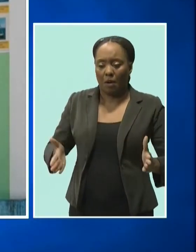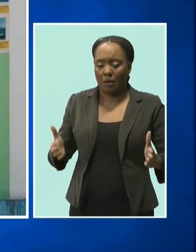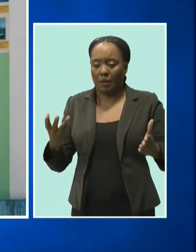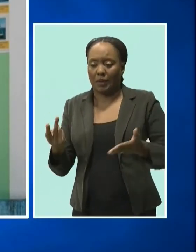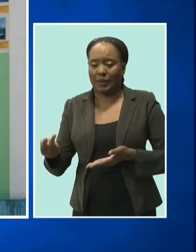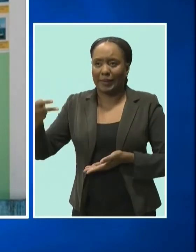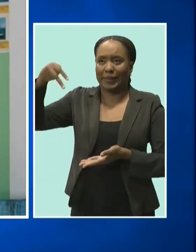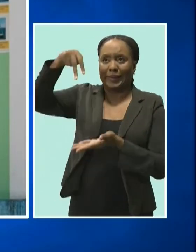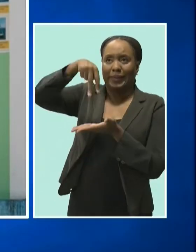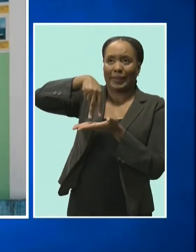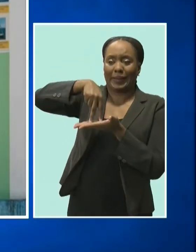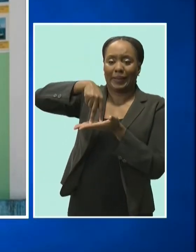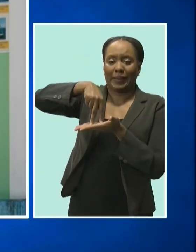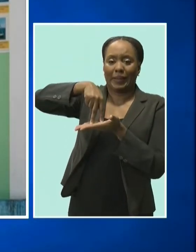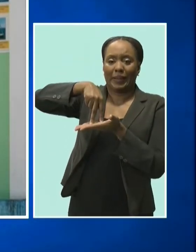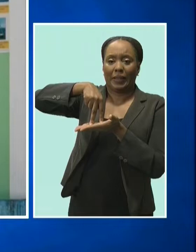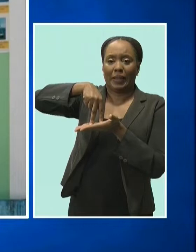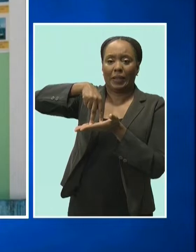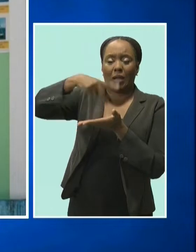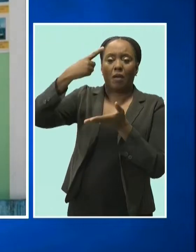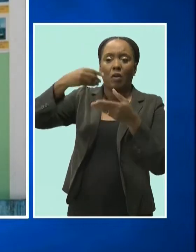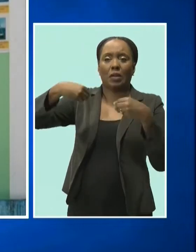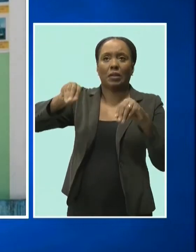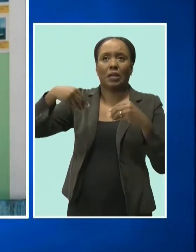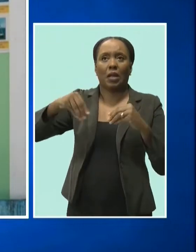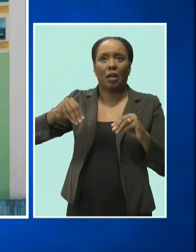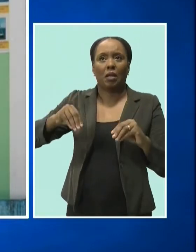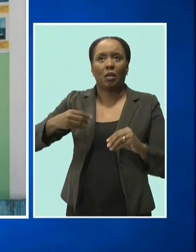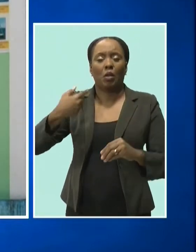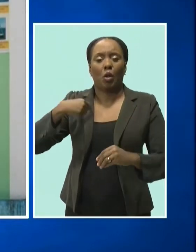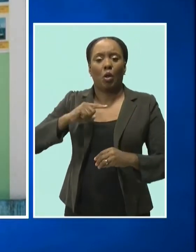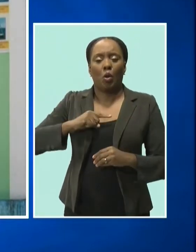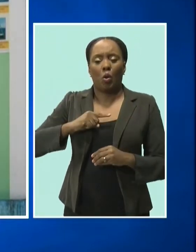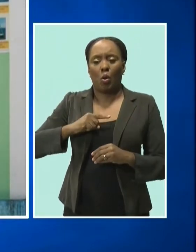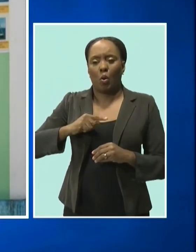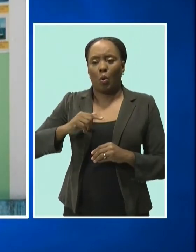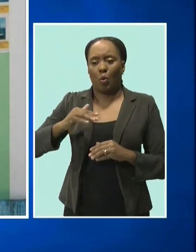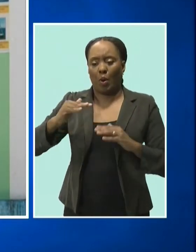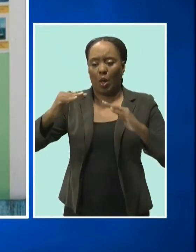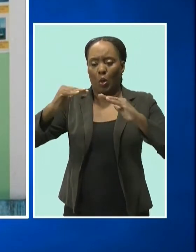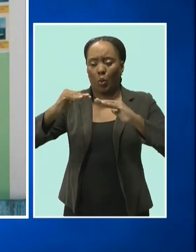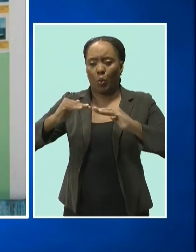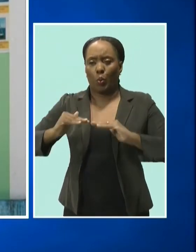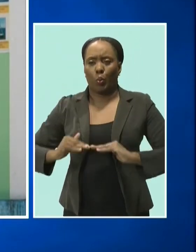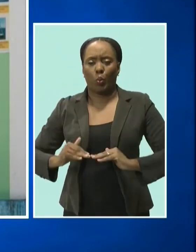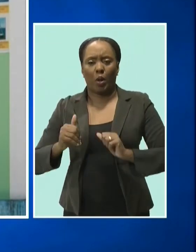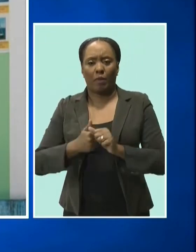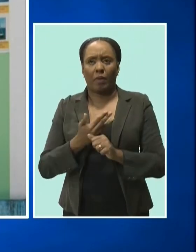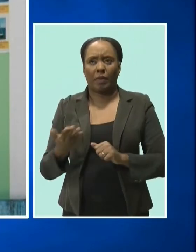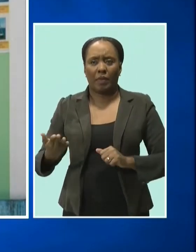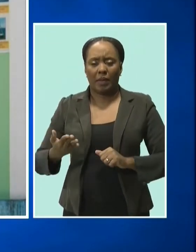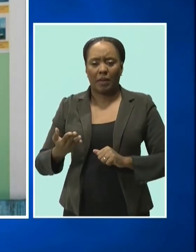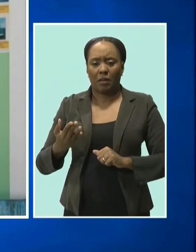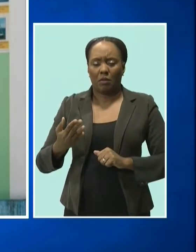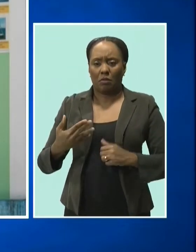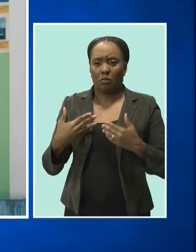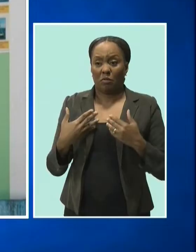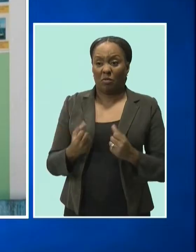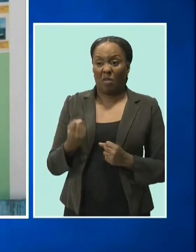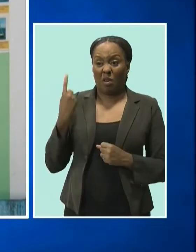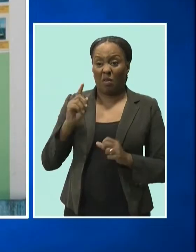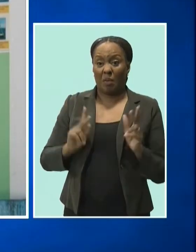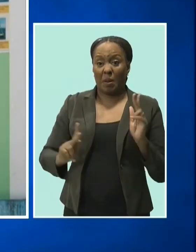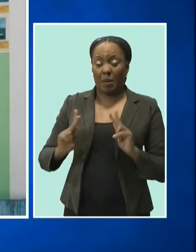And so we've lowered the counters on all of the markets, especially here in this one. We've used a material